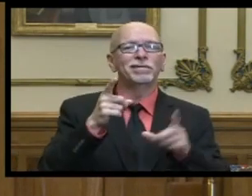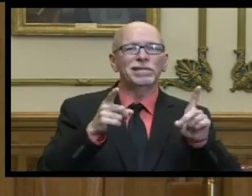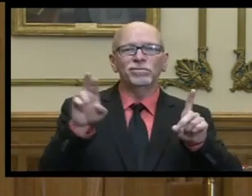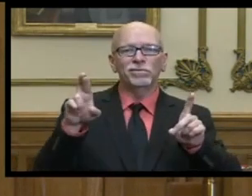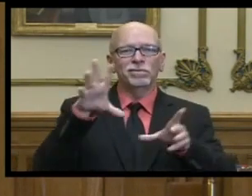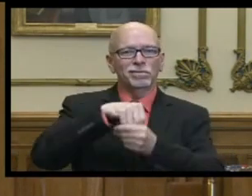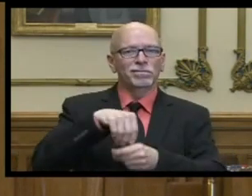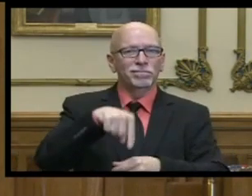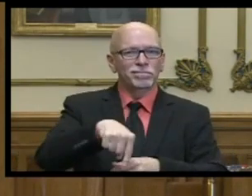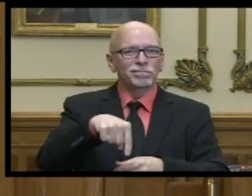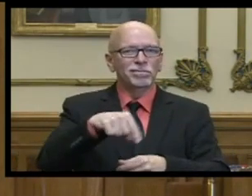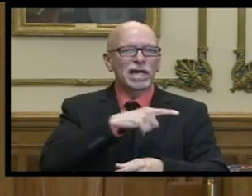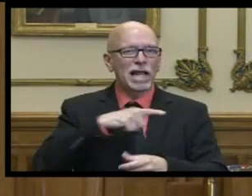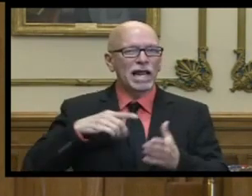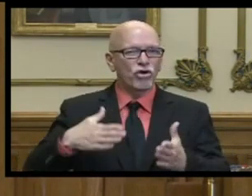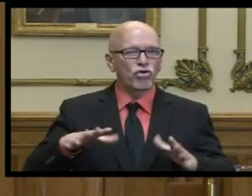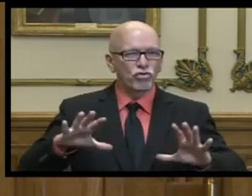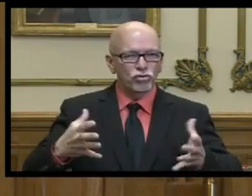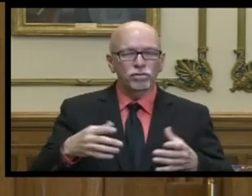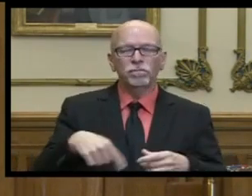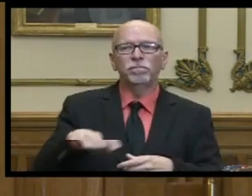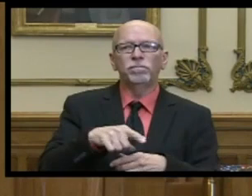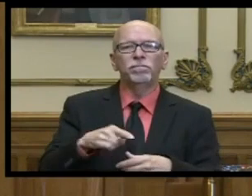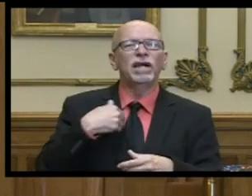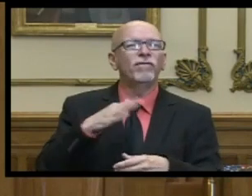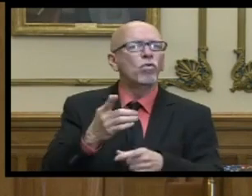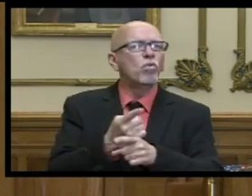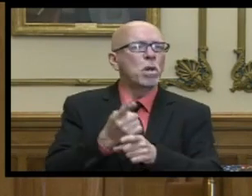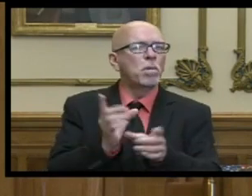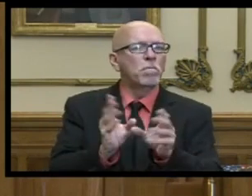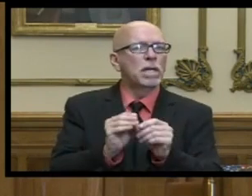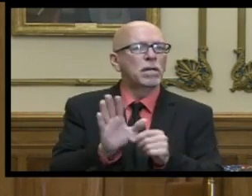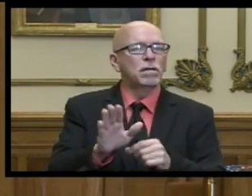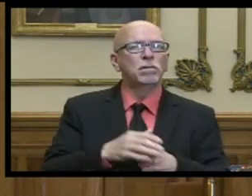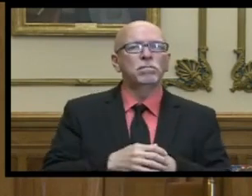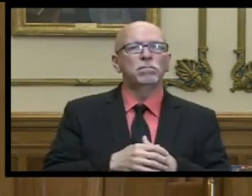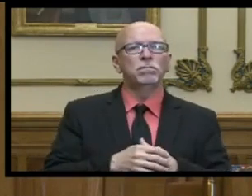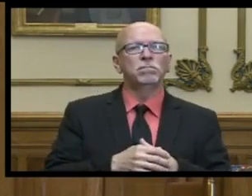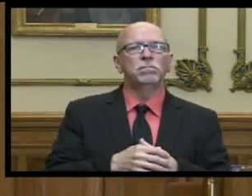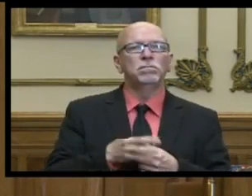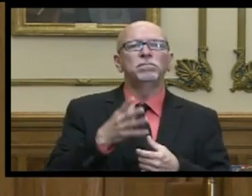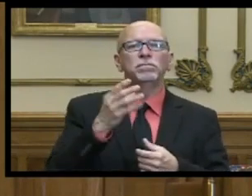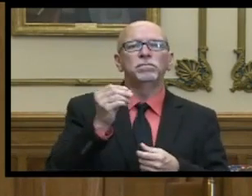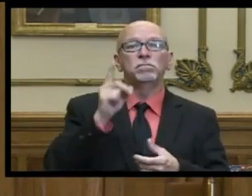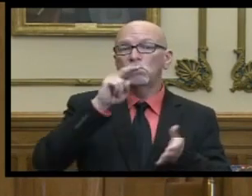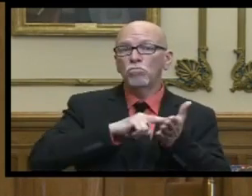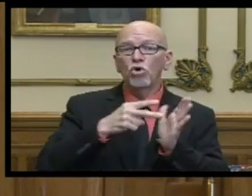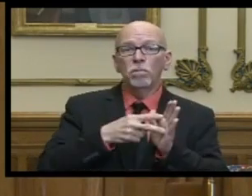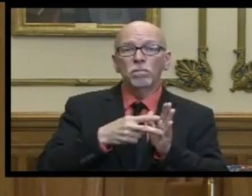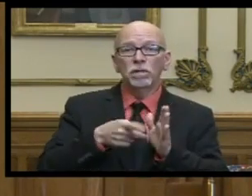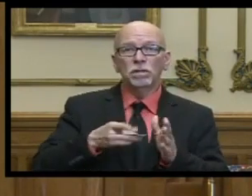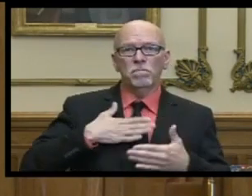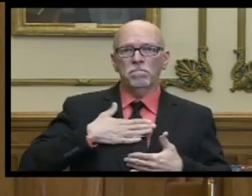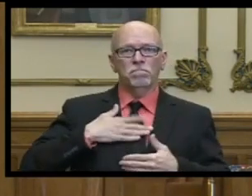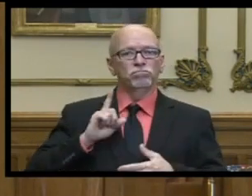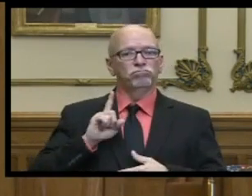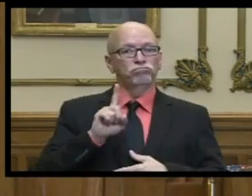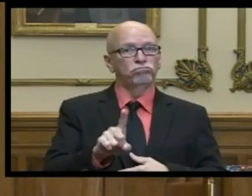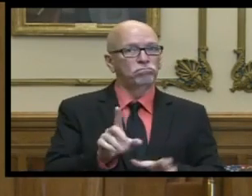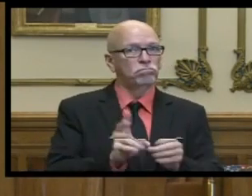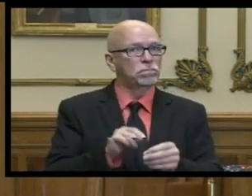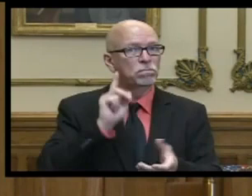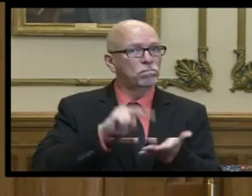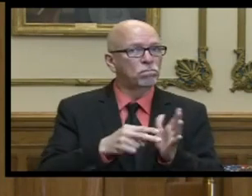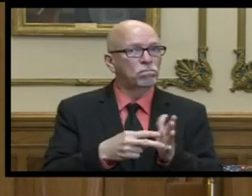panel of legislators uh held their regular meeting and uh the purpose for for my attendance was